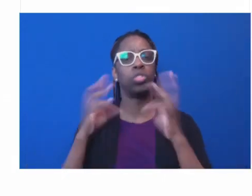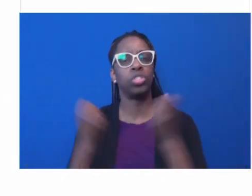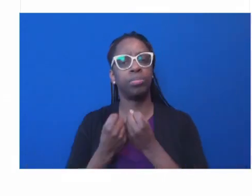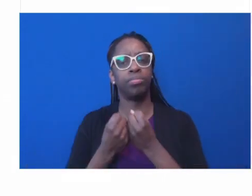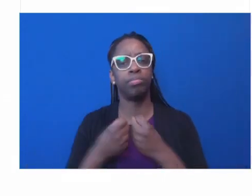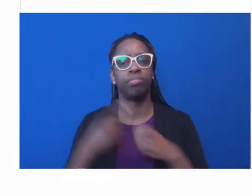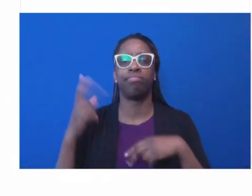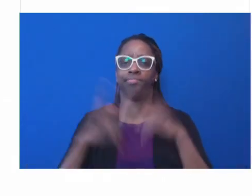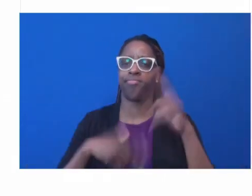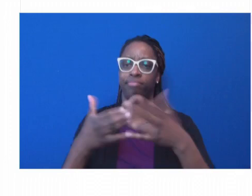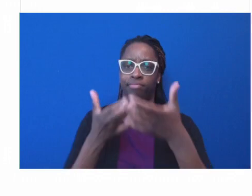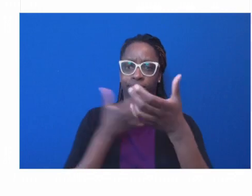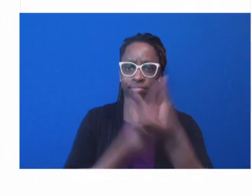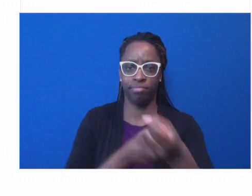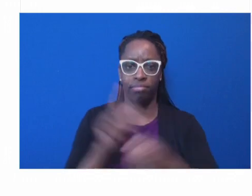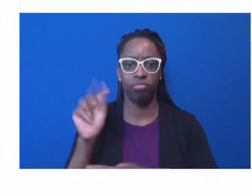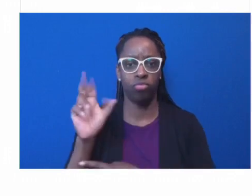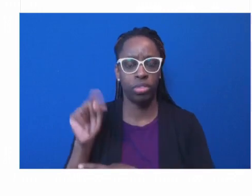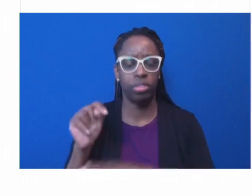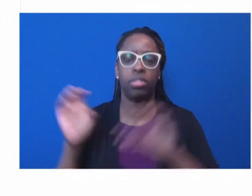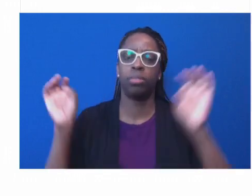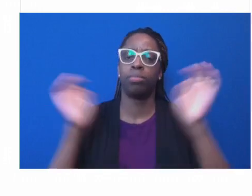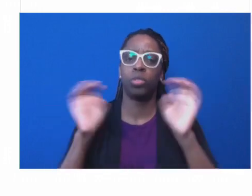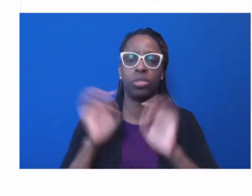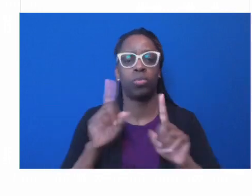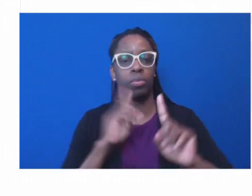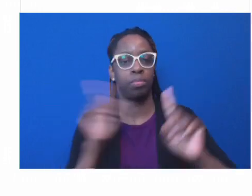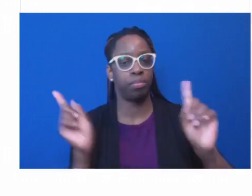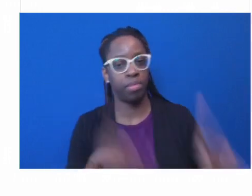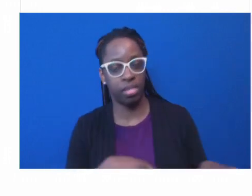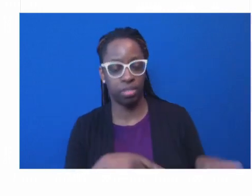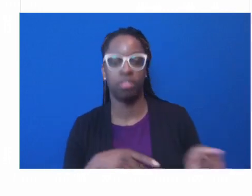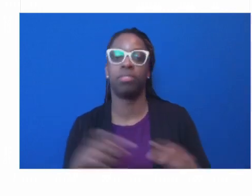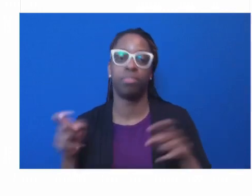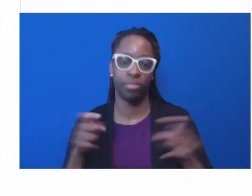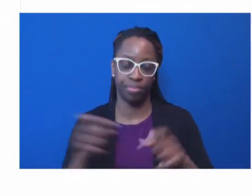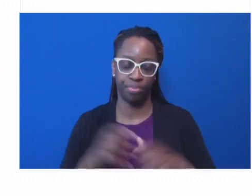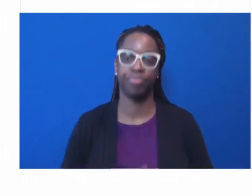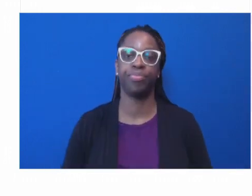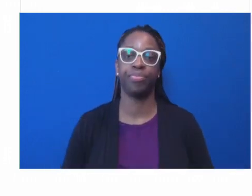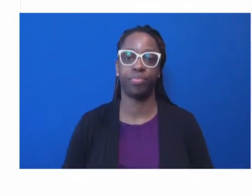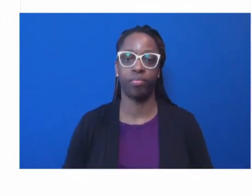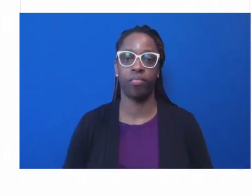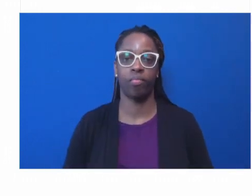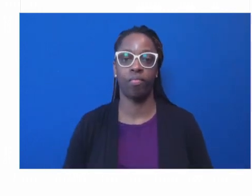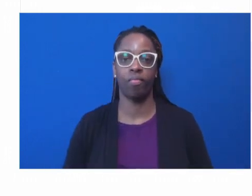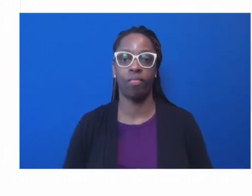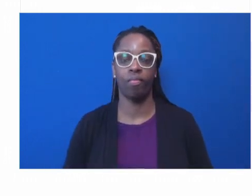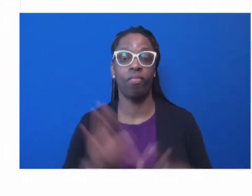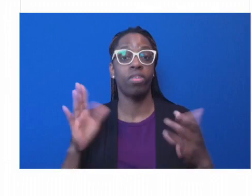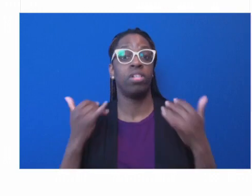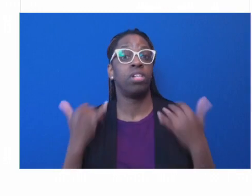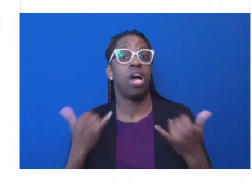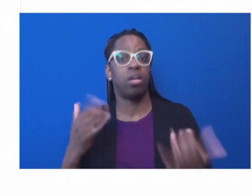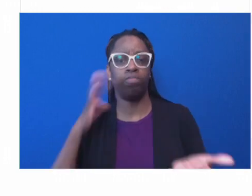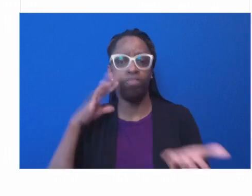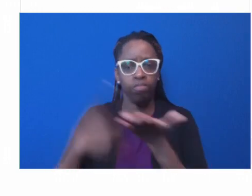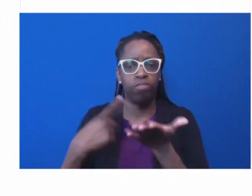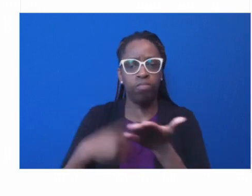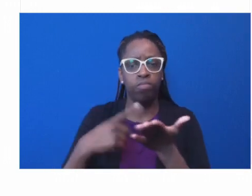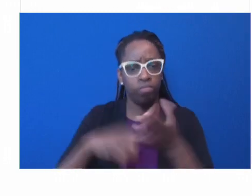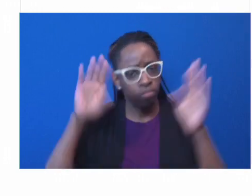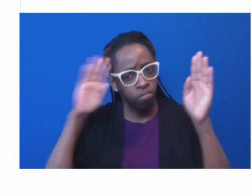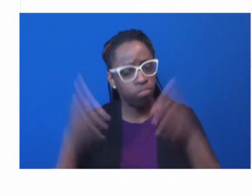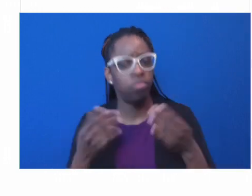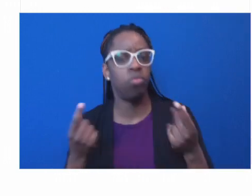or FEPR, Science. And in this session, we will be focusing on the infrastructure and workforces